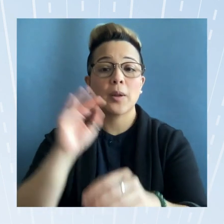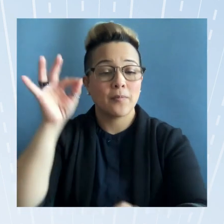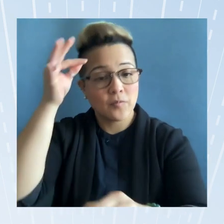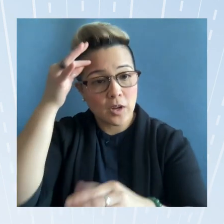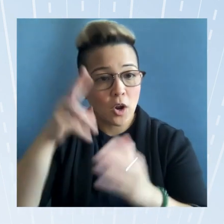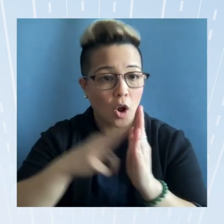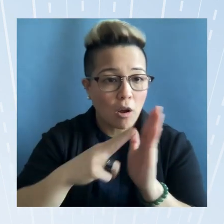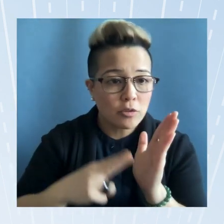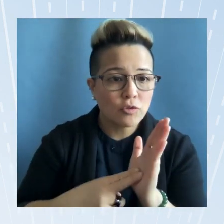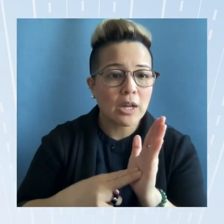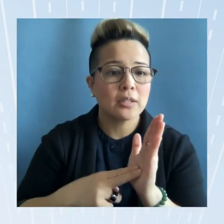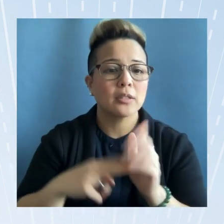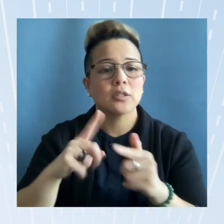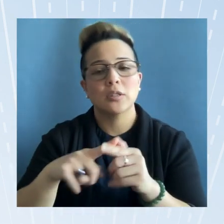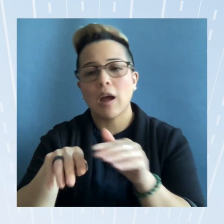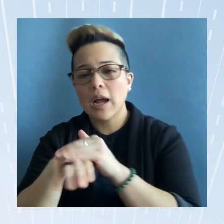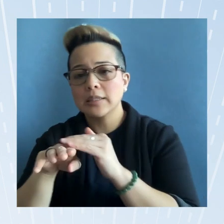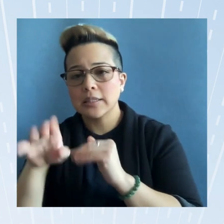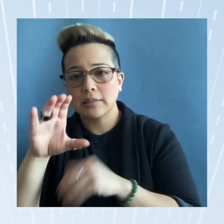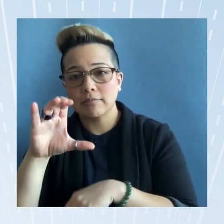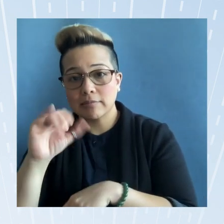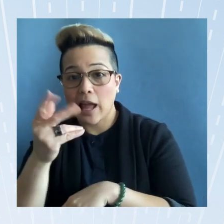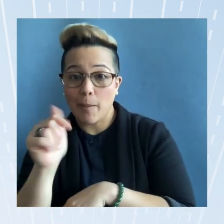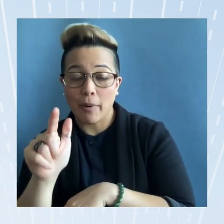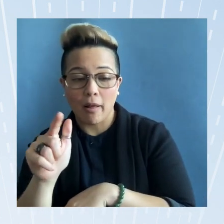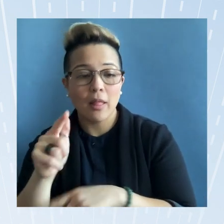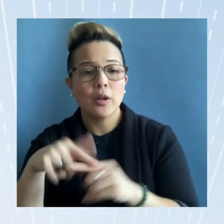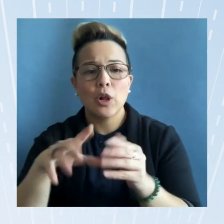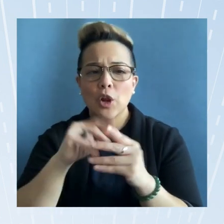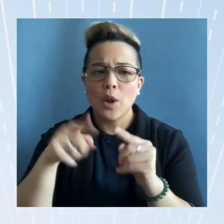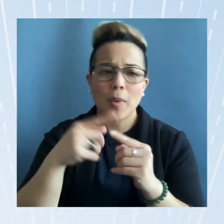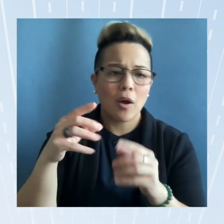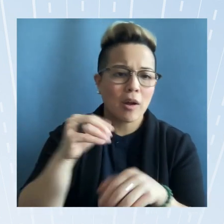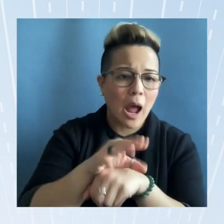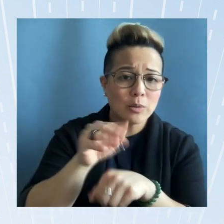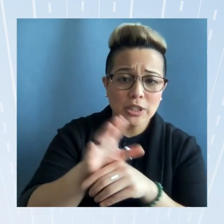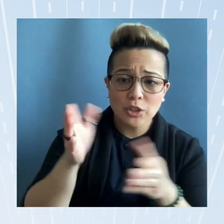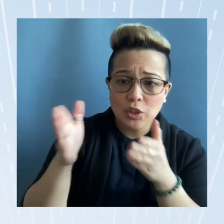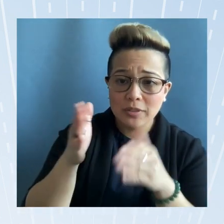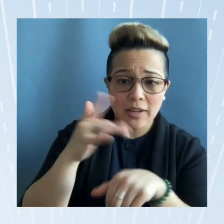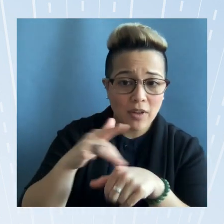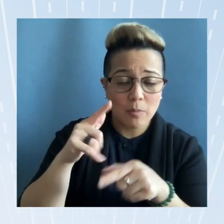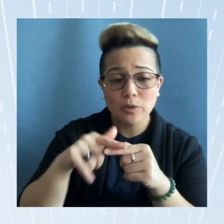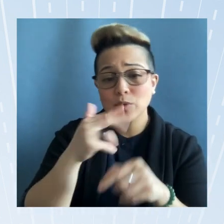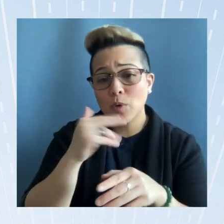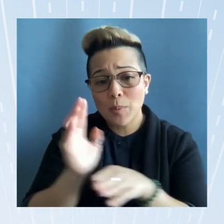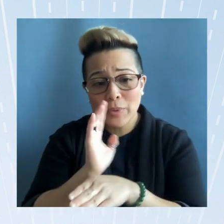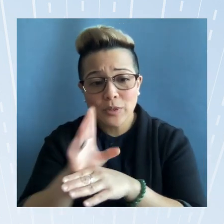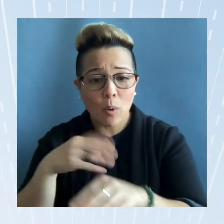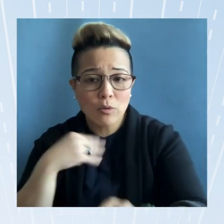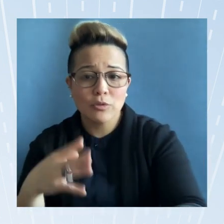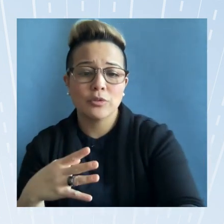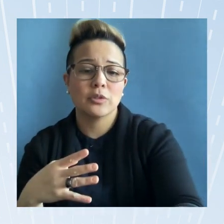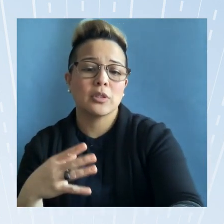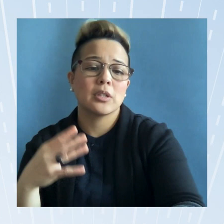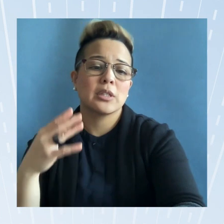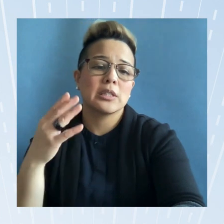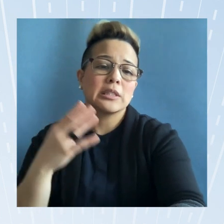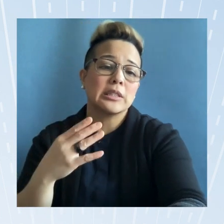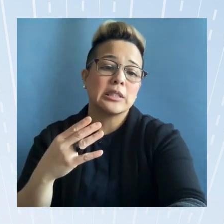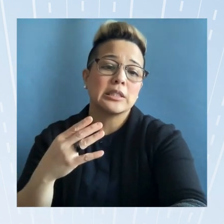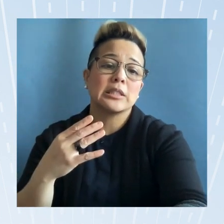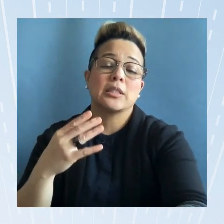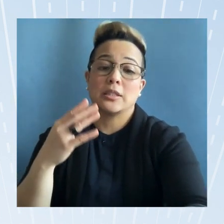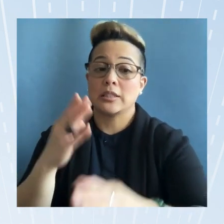contracting to accessing capital to learning about counseling services available to small business owners some attendees have even